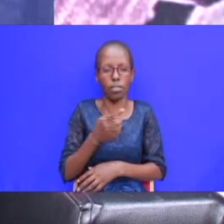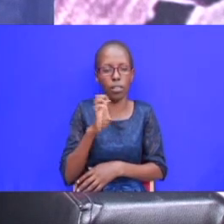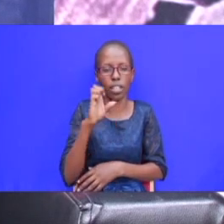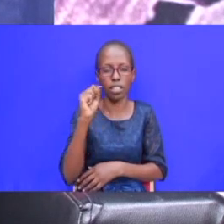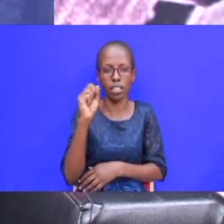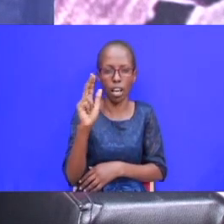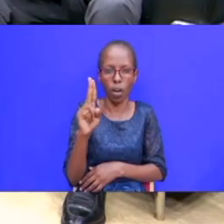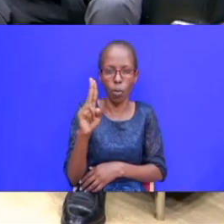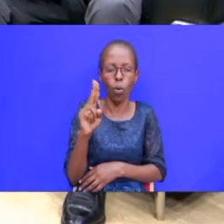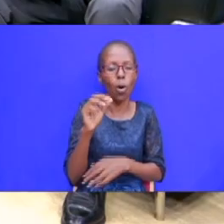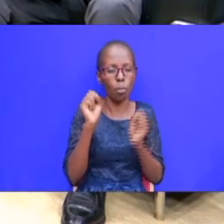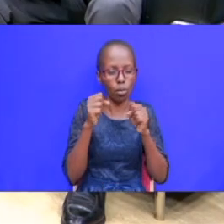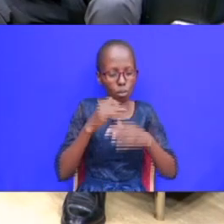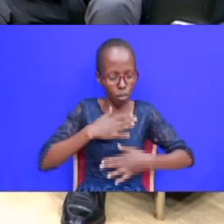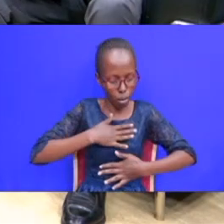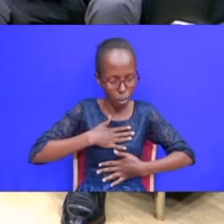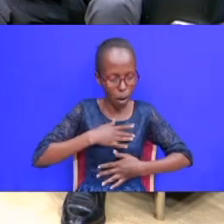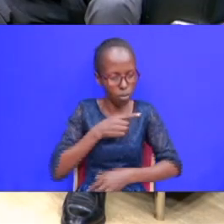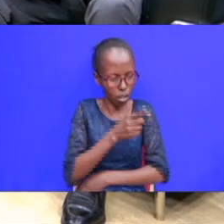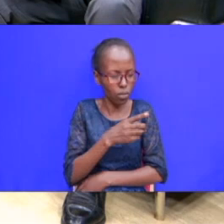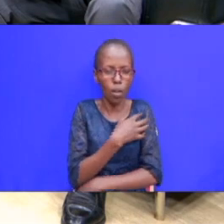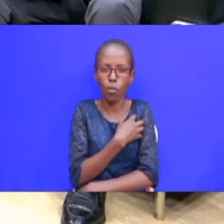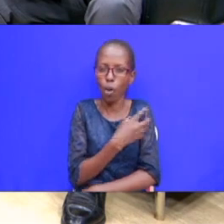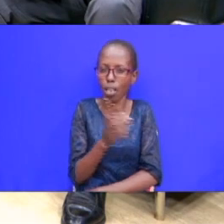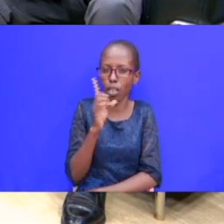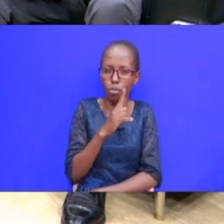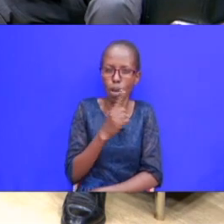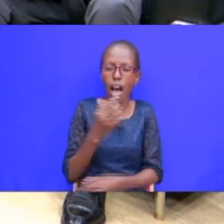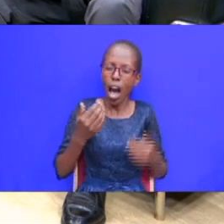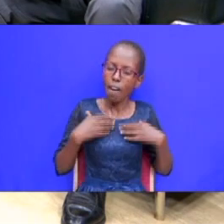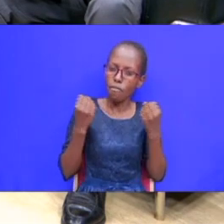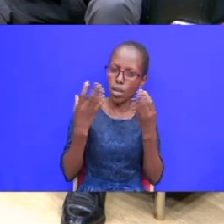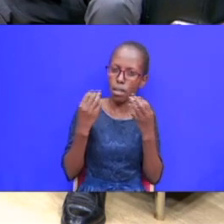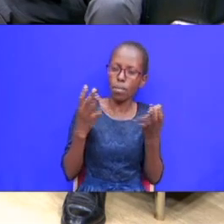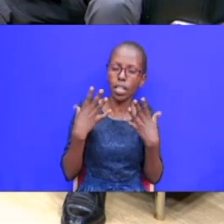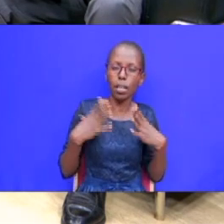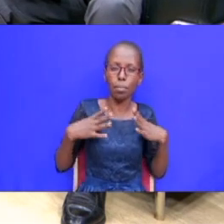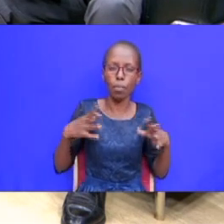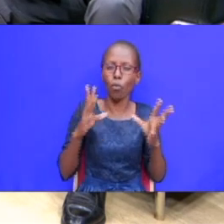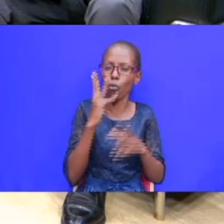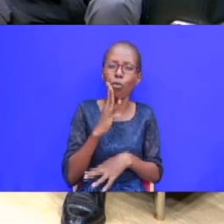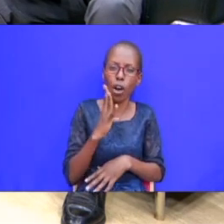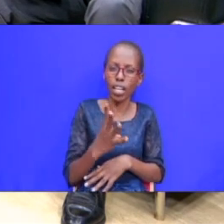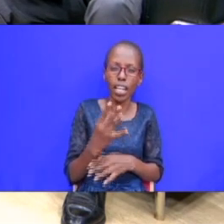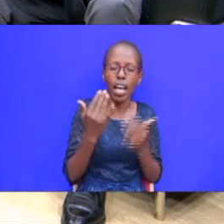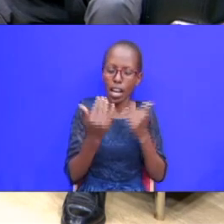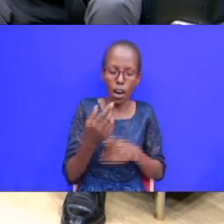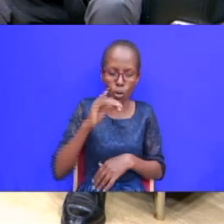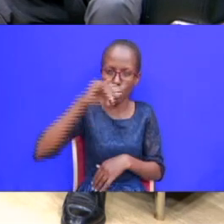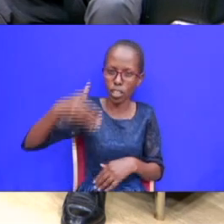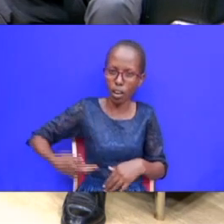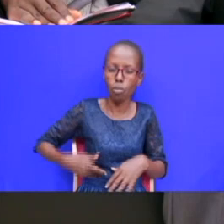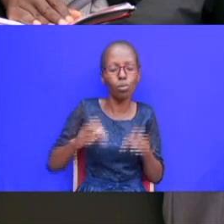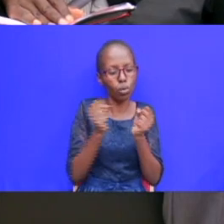son jacob is wealthy jacob has a multitude of people that even surprises his brother but now jacob goes down with his family